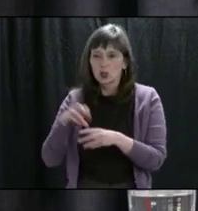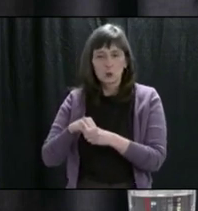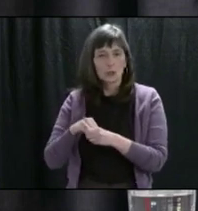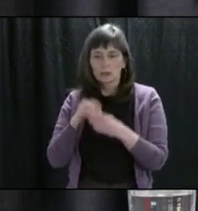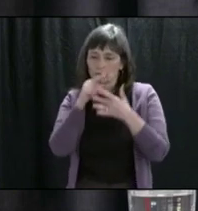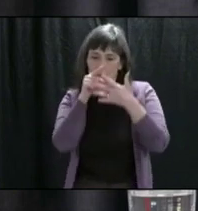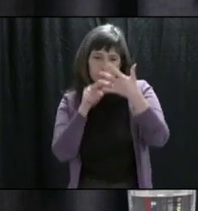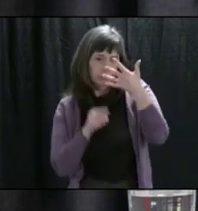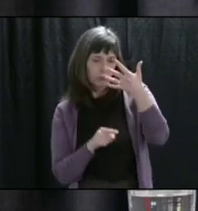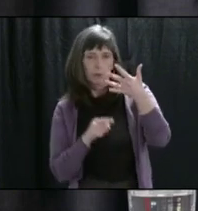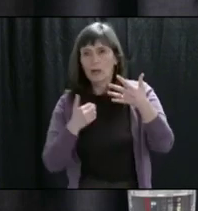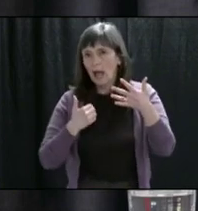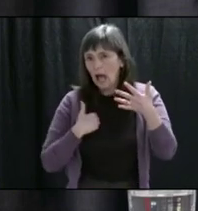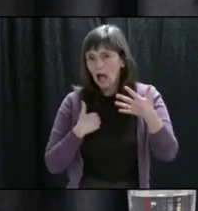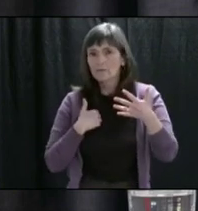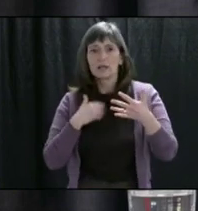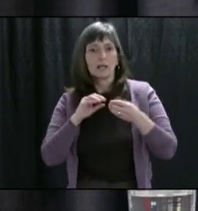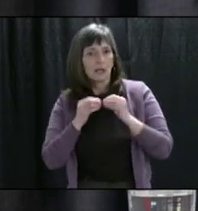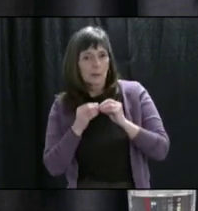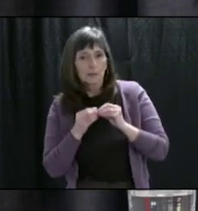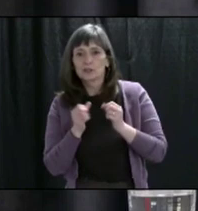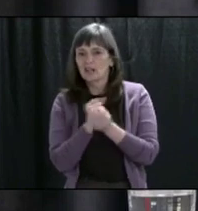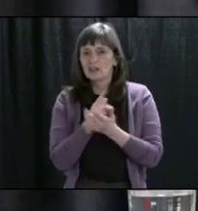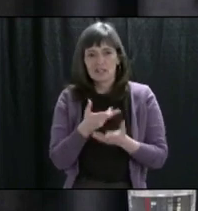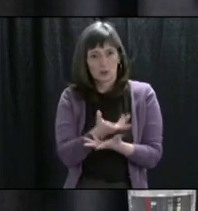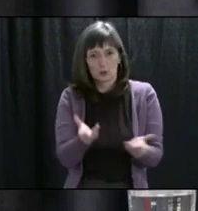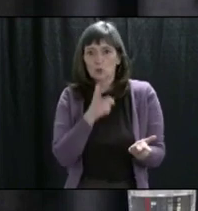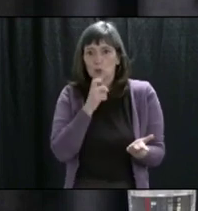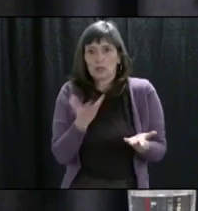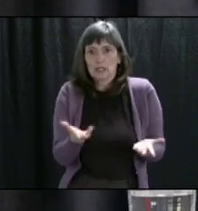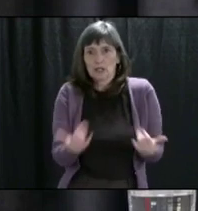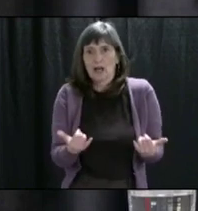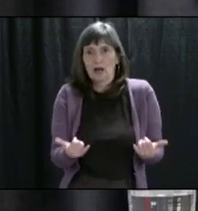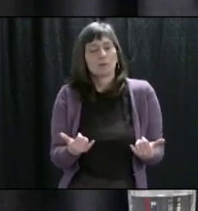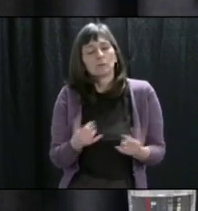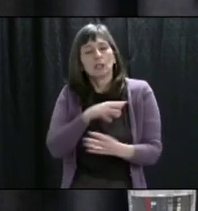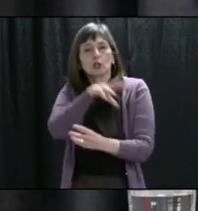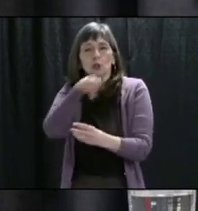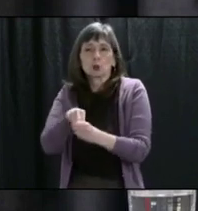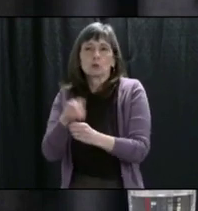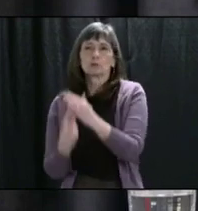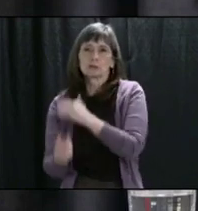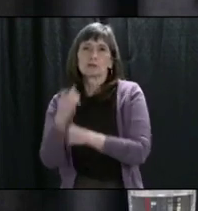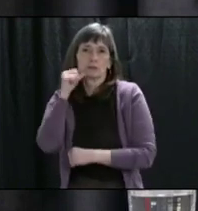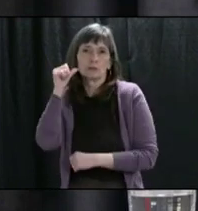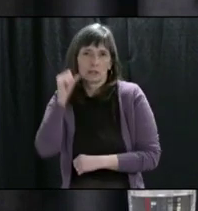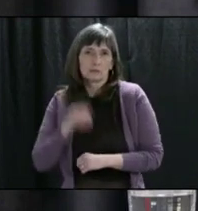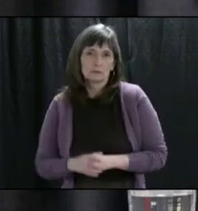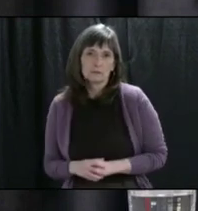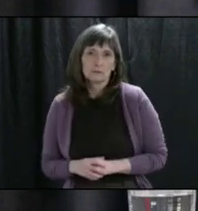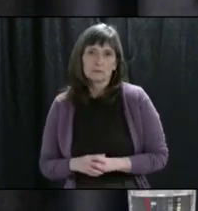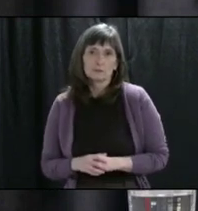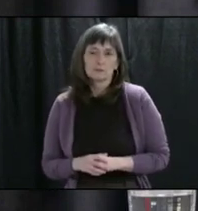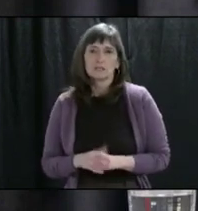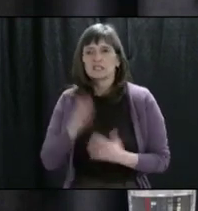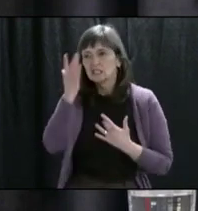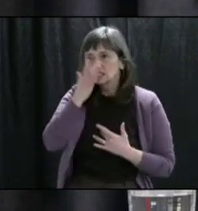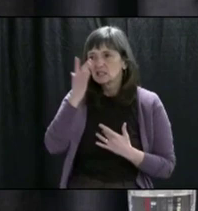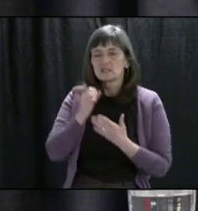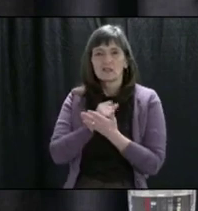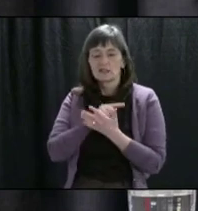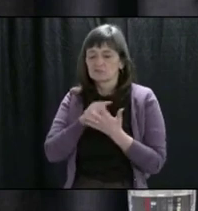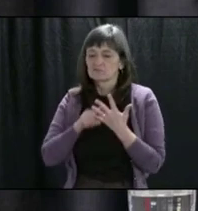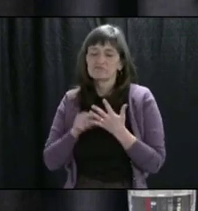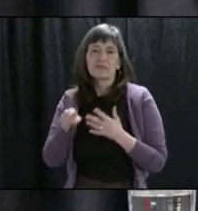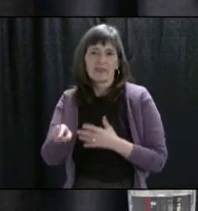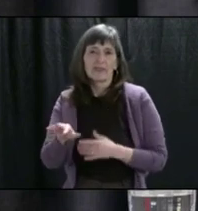demand was based on the population that we serve. So the illness piece around those conditions is already factored